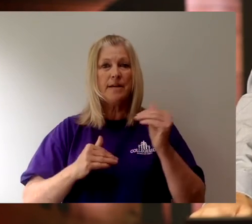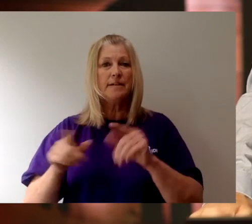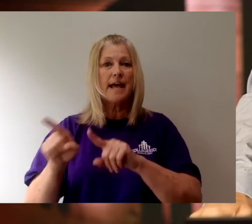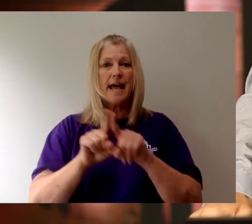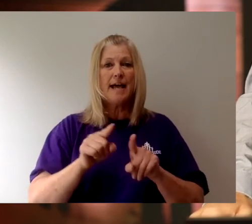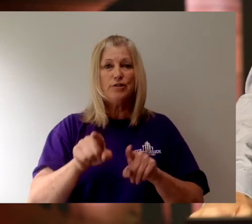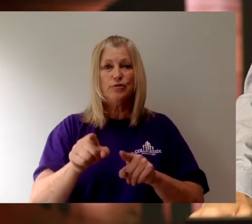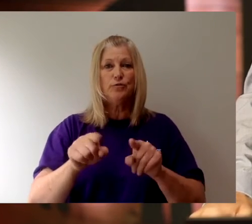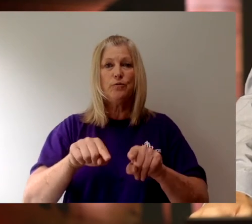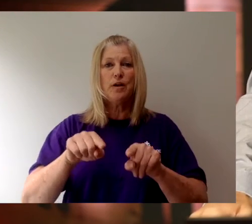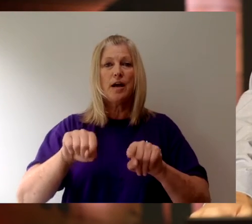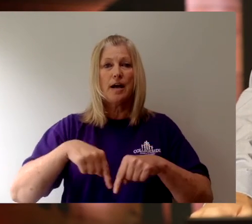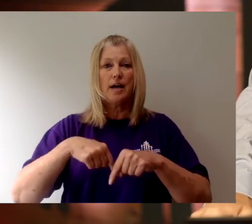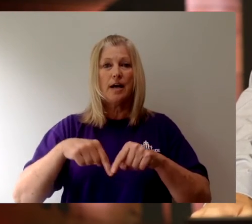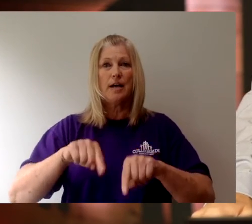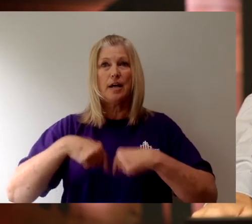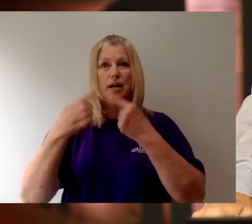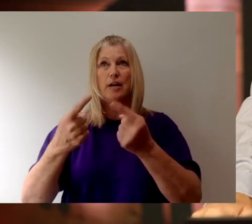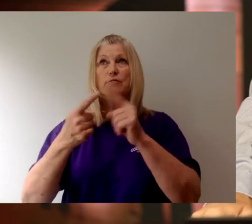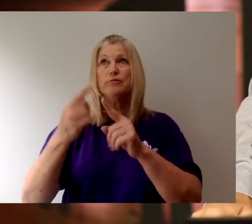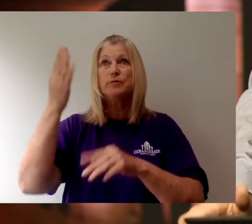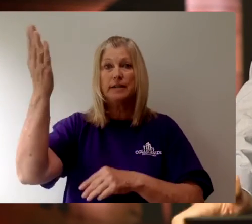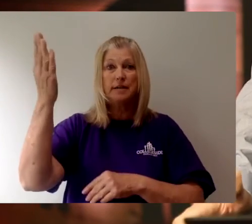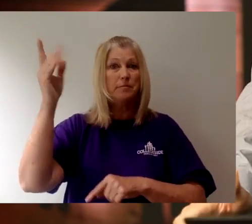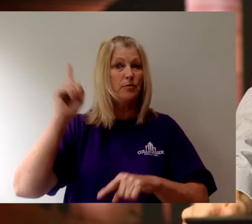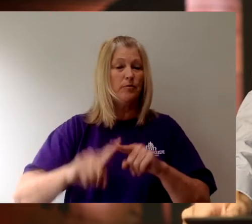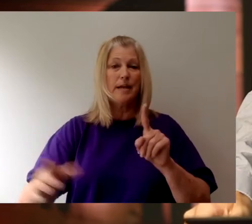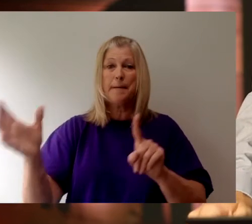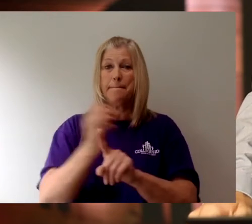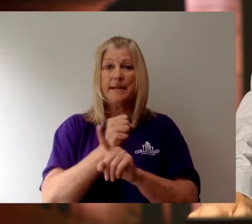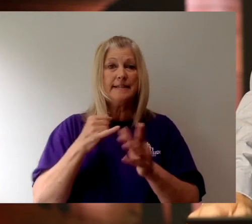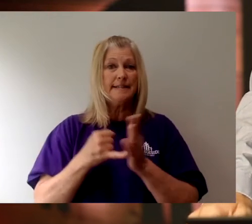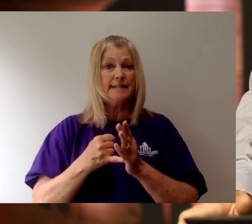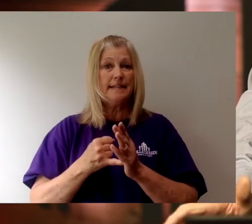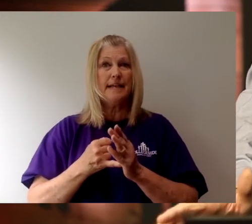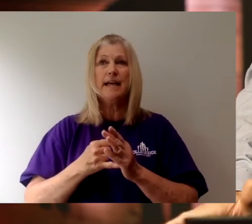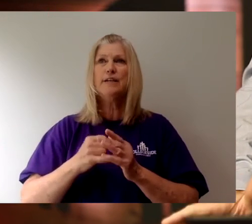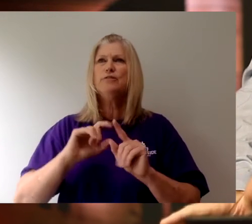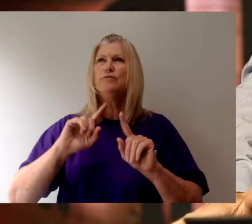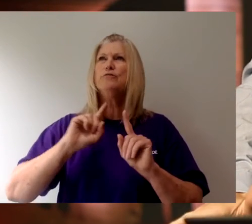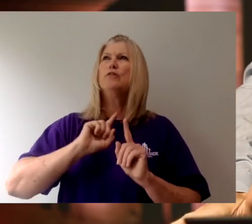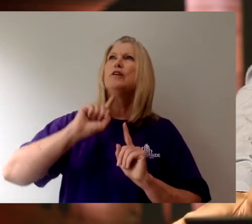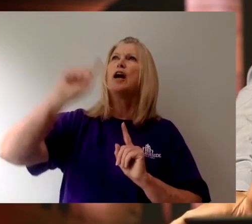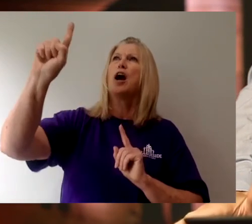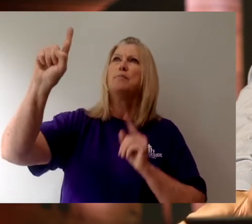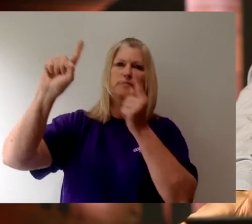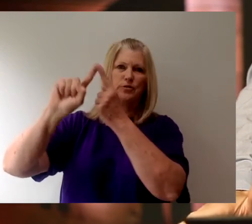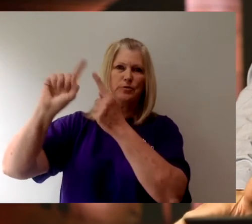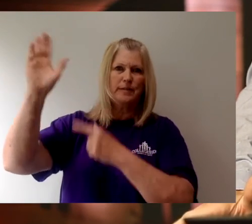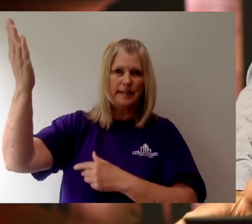you come to Him. You can't miss it. As you come to Him,